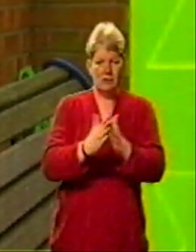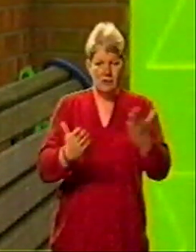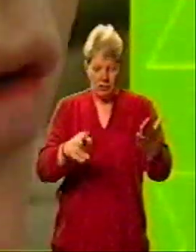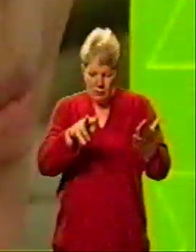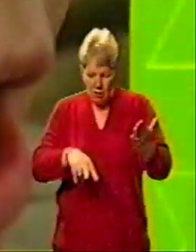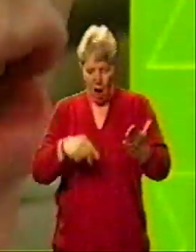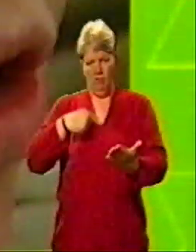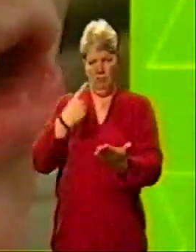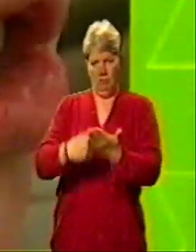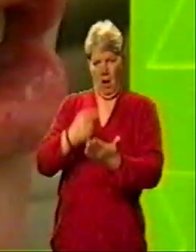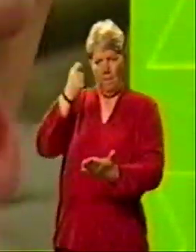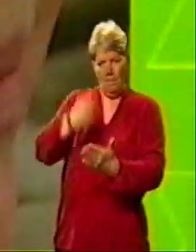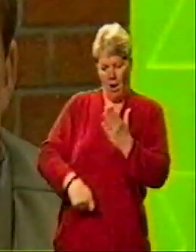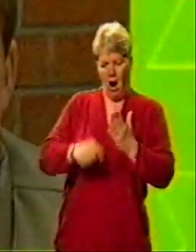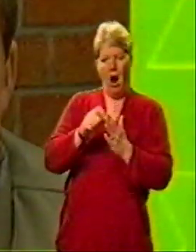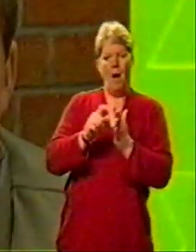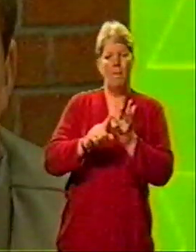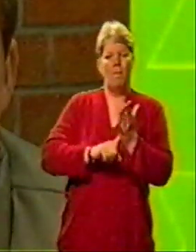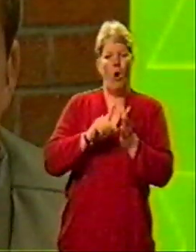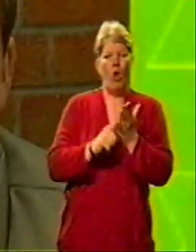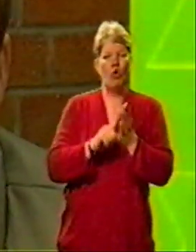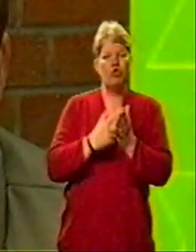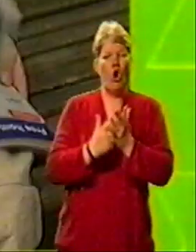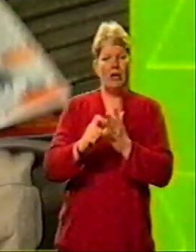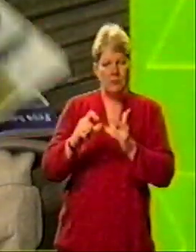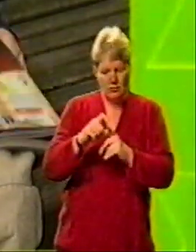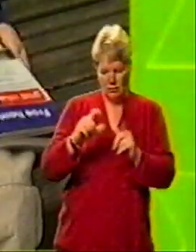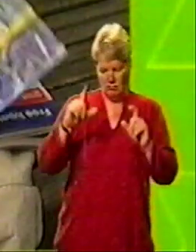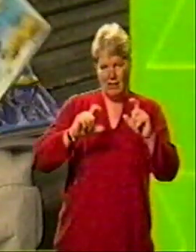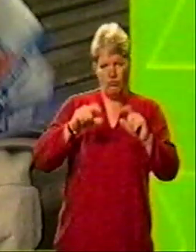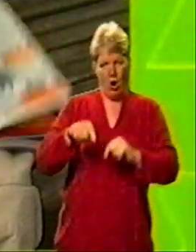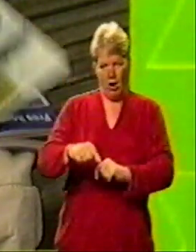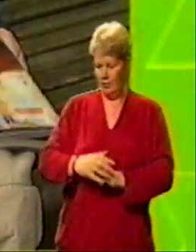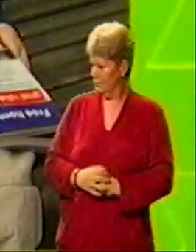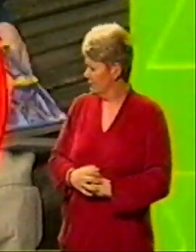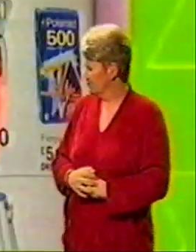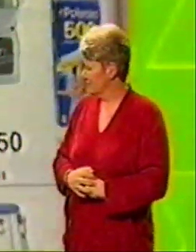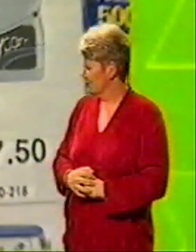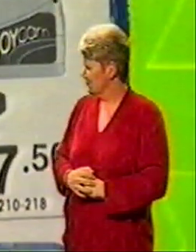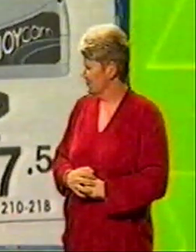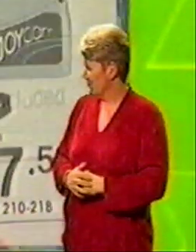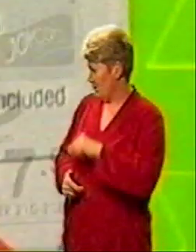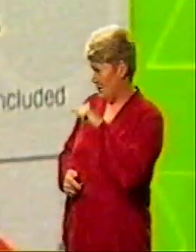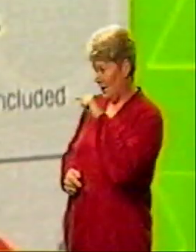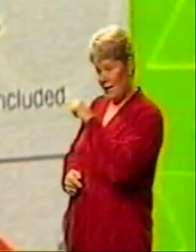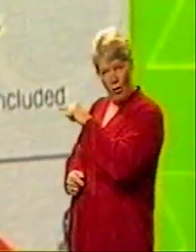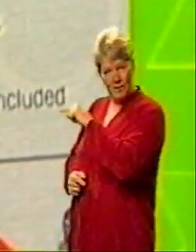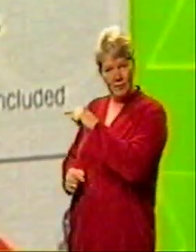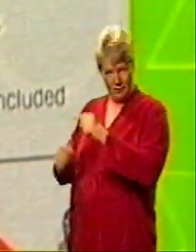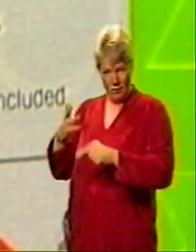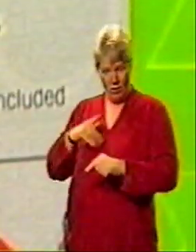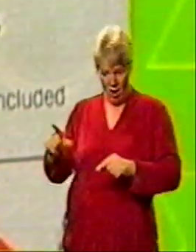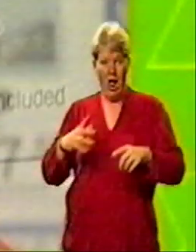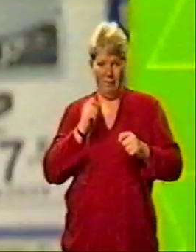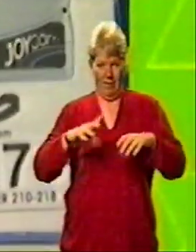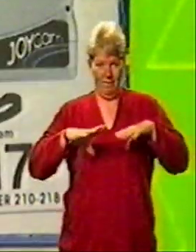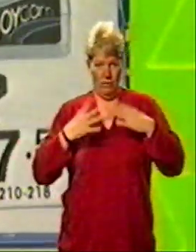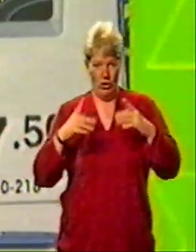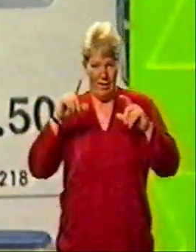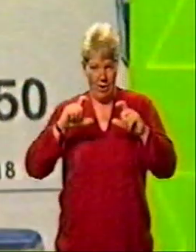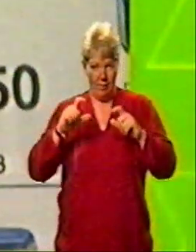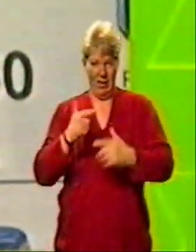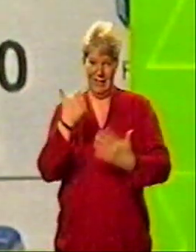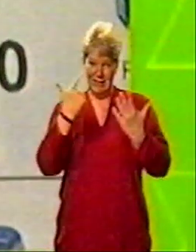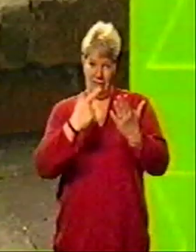I decided to go for a Polaroid Joy-Camp Instant Camera. In the catalogue, it says that the camera comes with a free film and